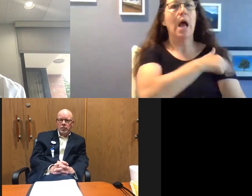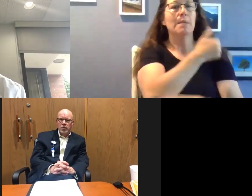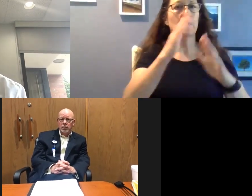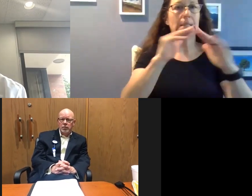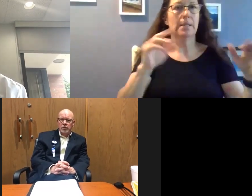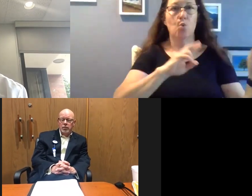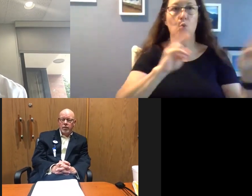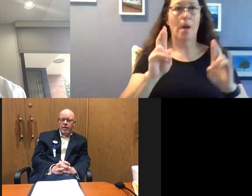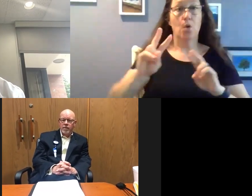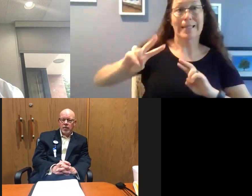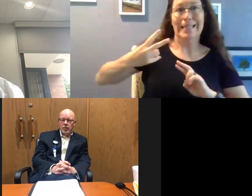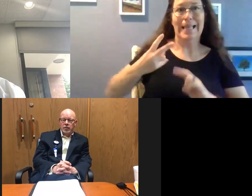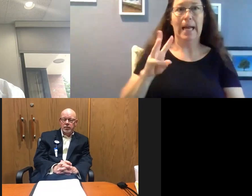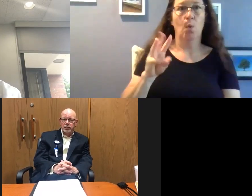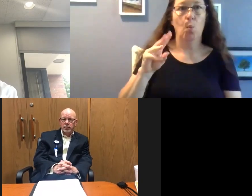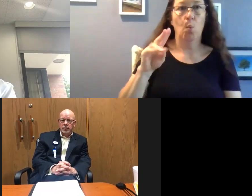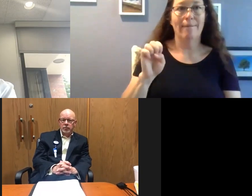for the second wave of COVID?